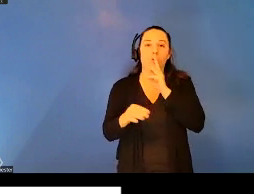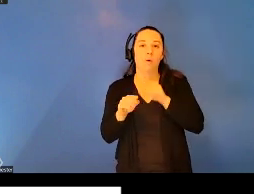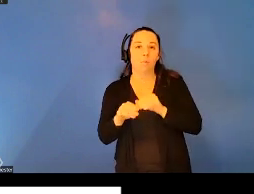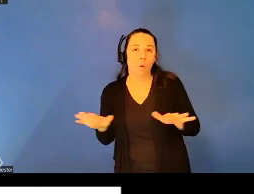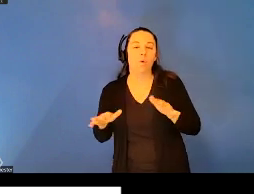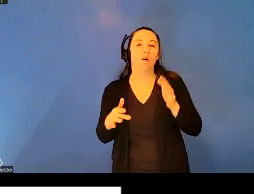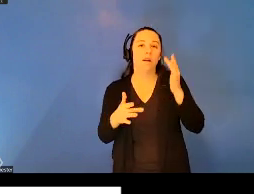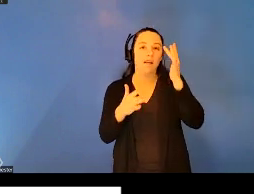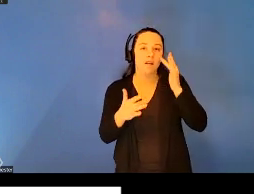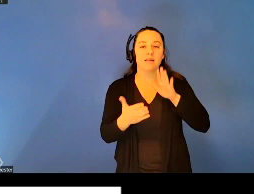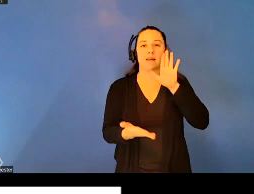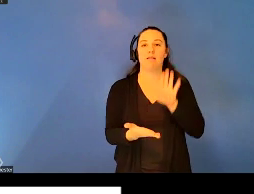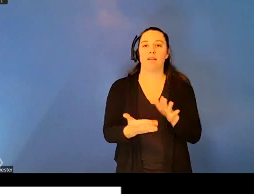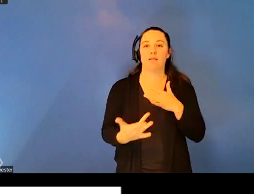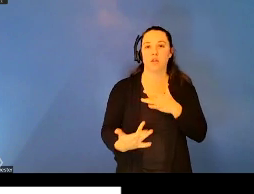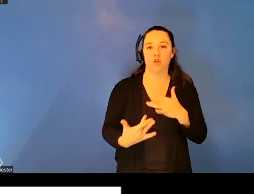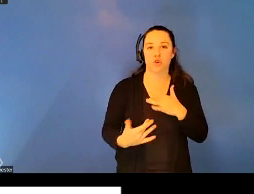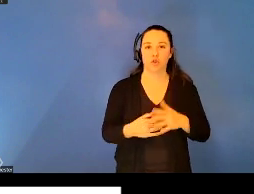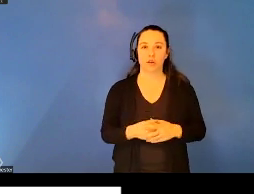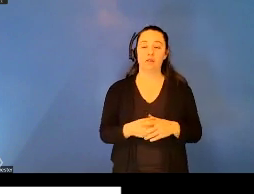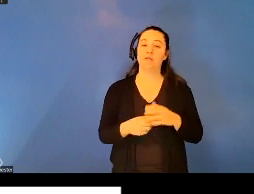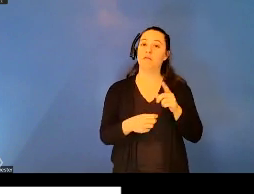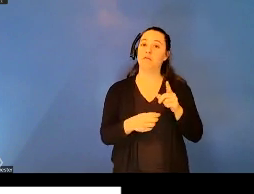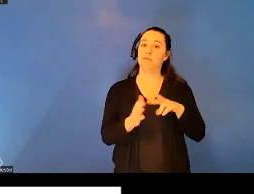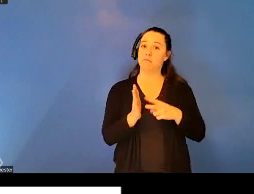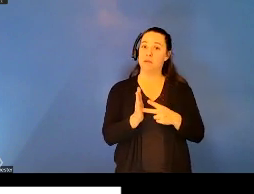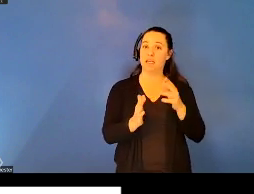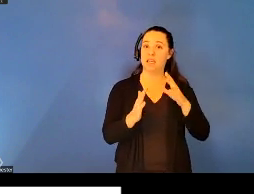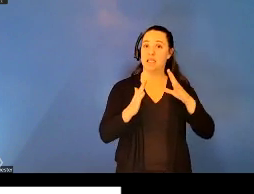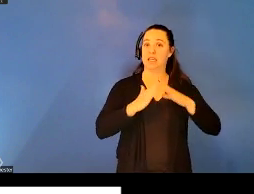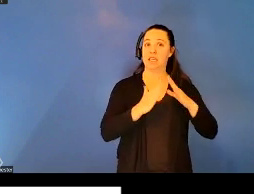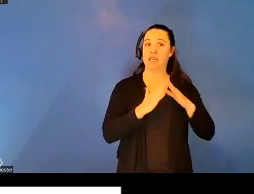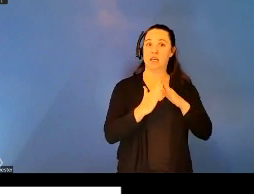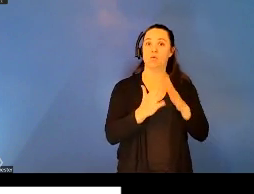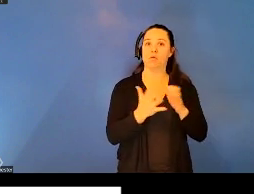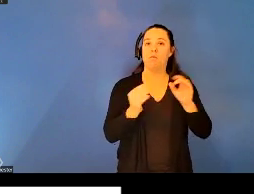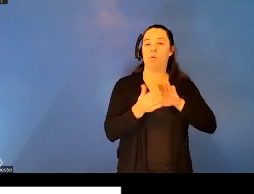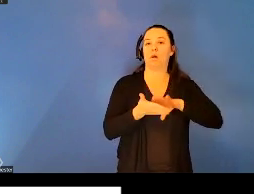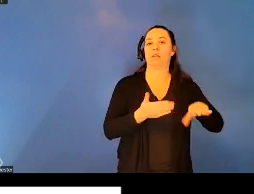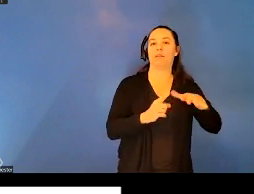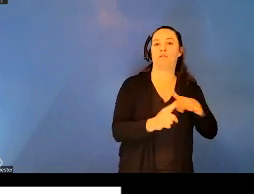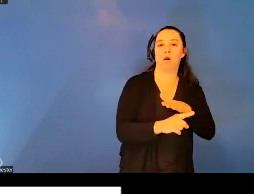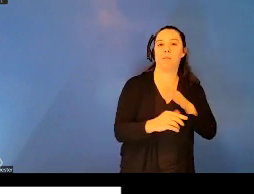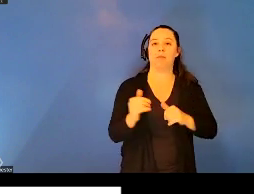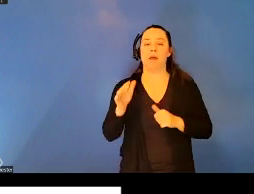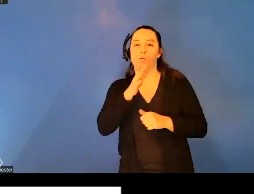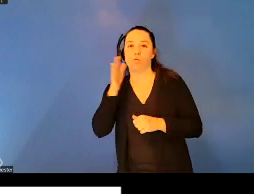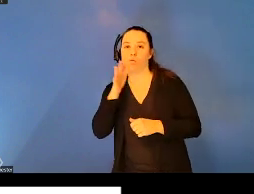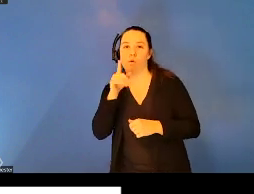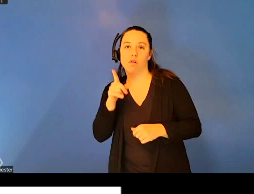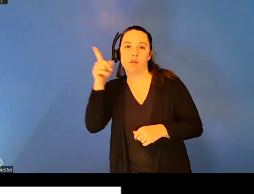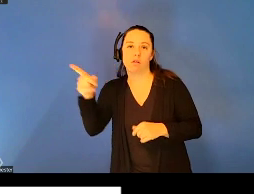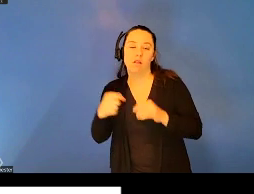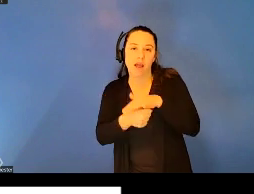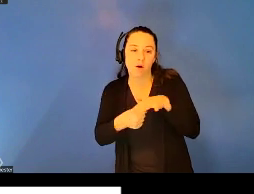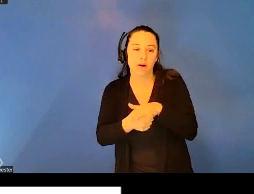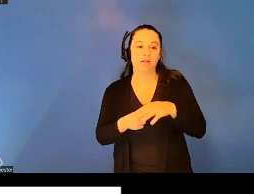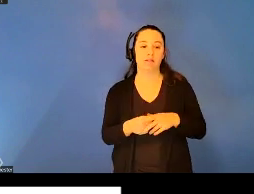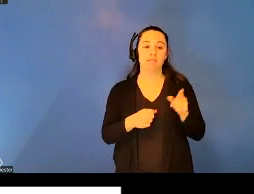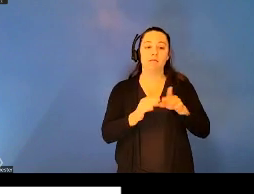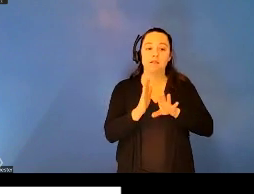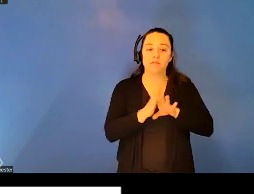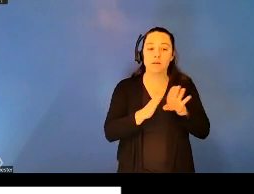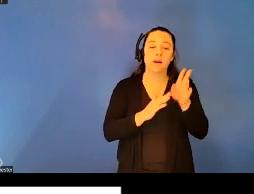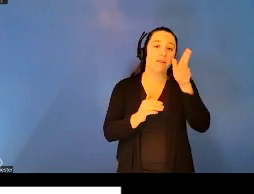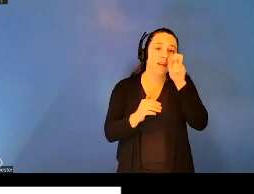salubrious environment than rural areas. The development and understanding of mammalian and insect vectors of disease brought scourges such as